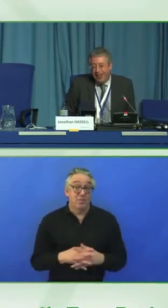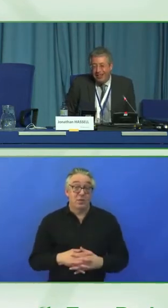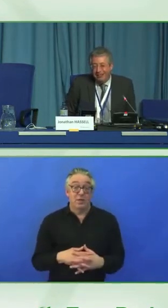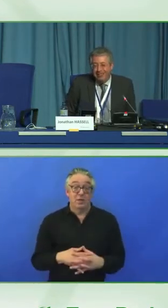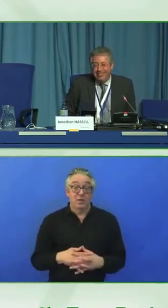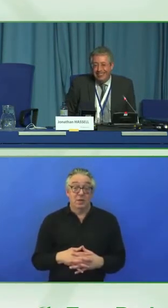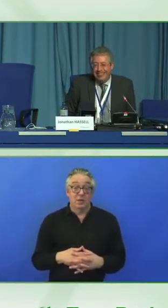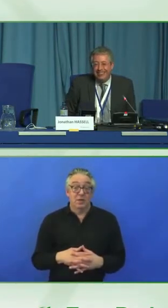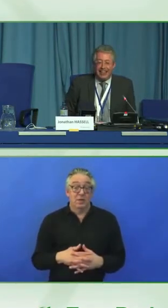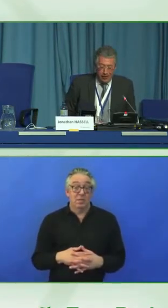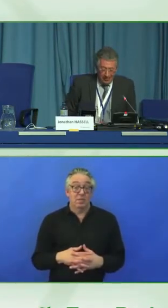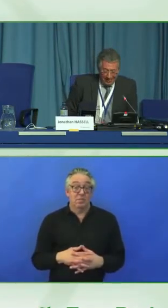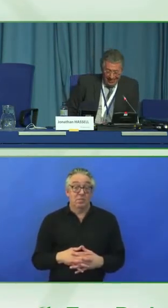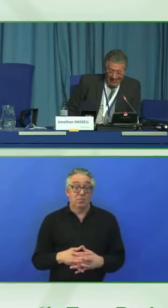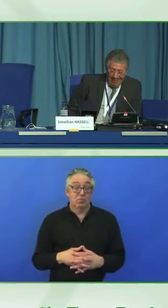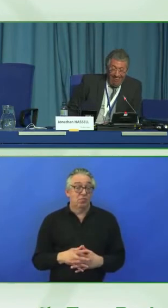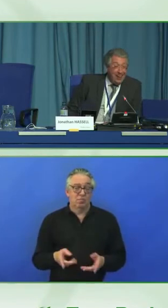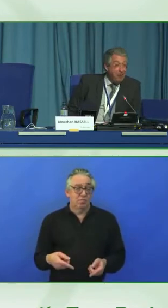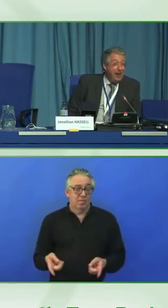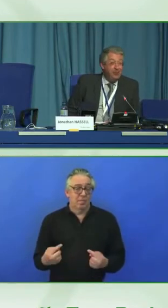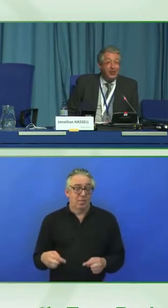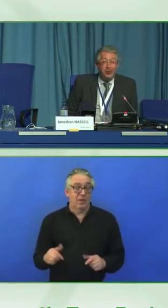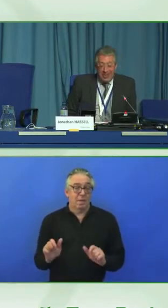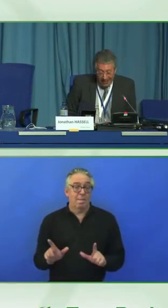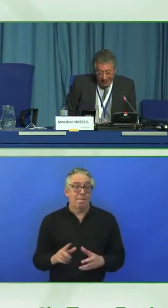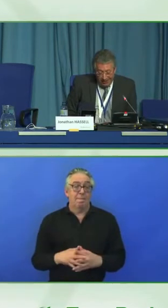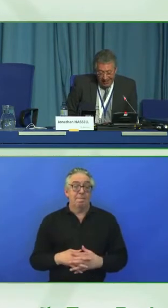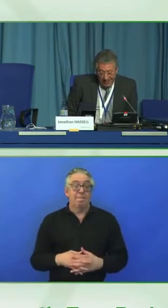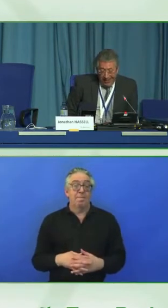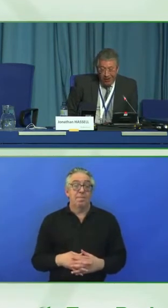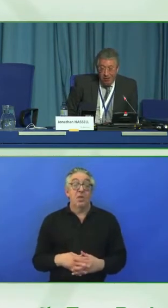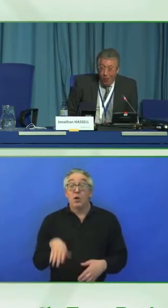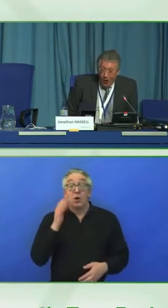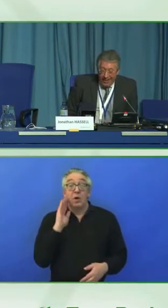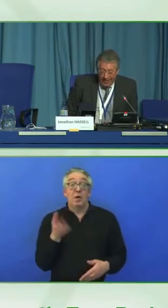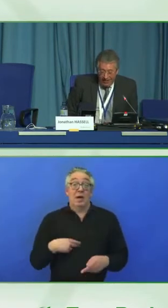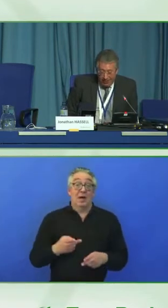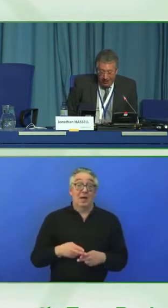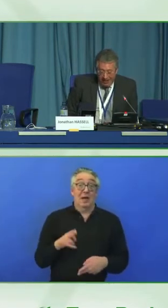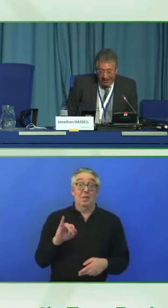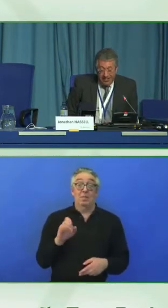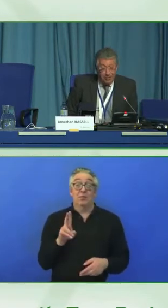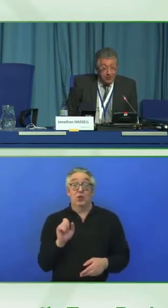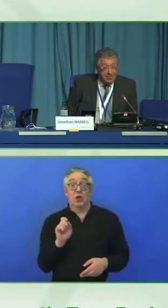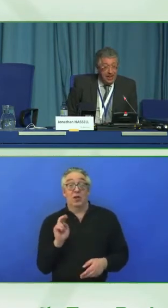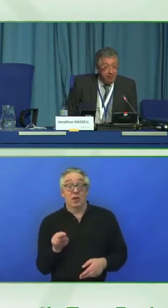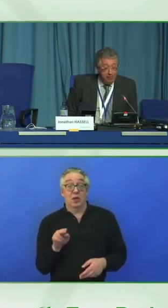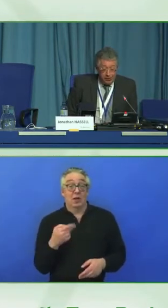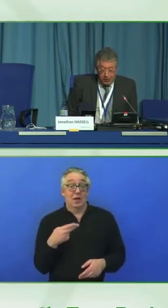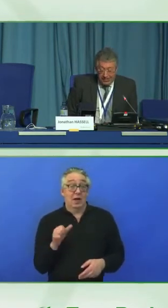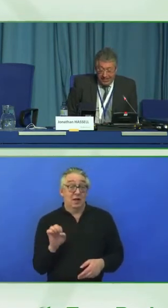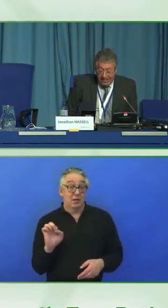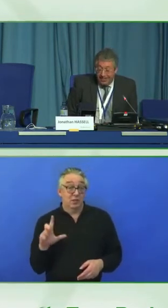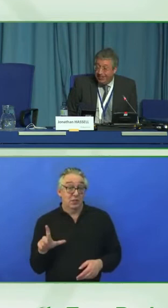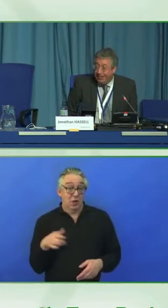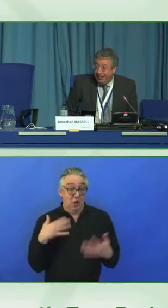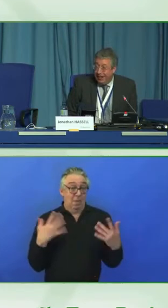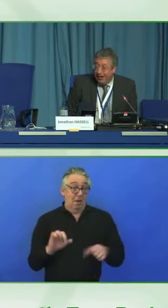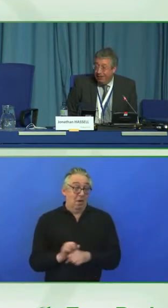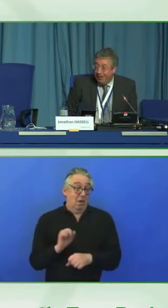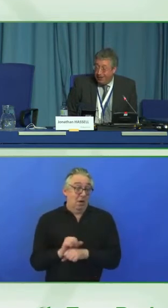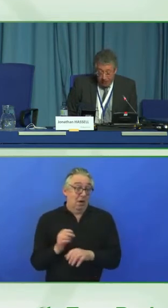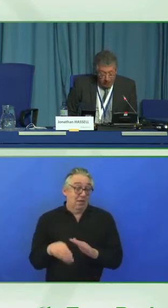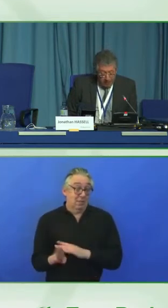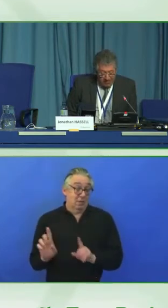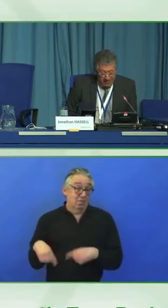Next slide. Next Thank you. Hi. My name's Jonathan Hassel, and I've been working to make accessibility happen for 20 years.